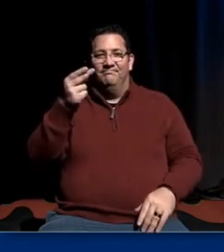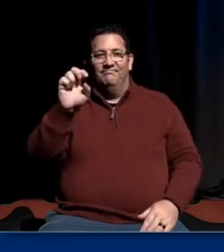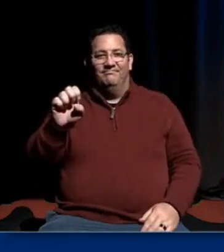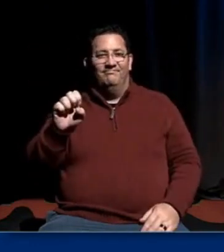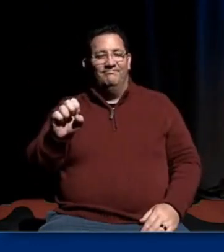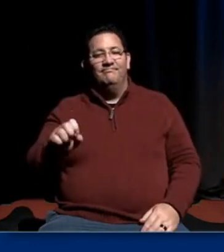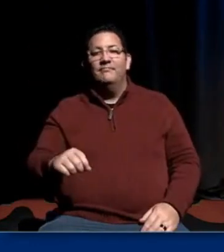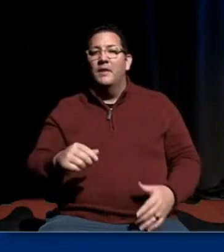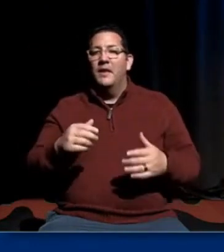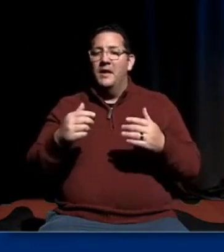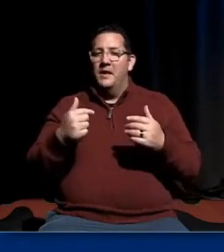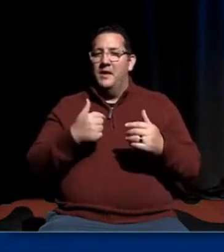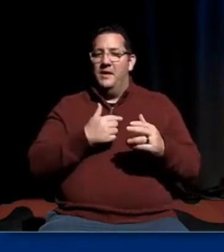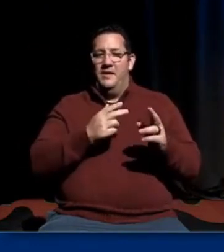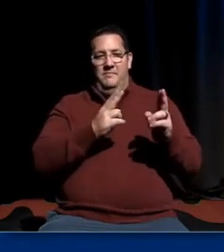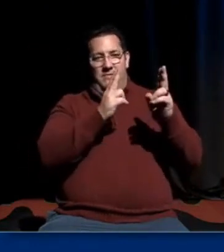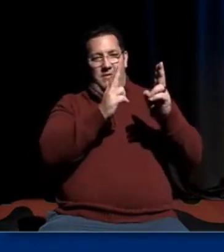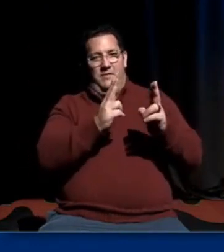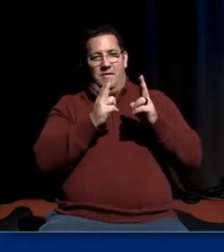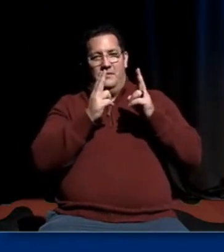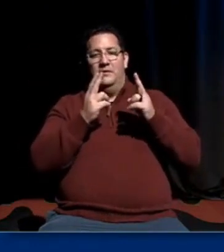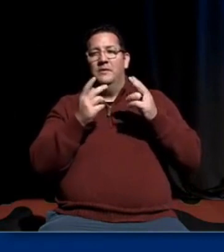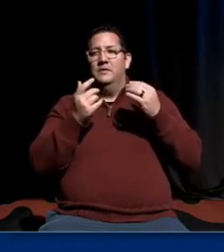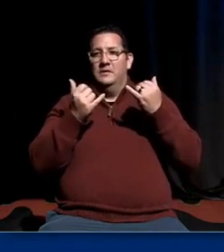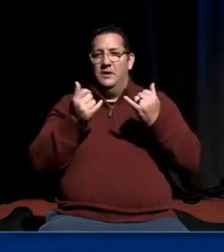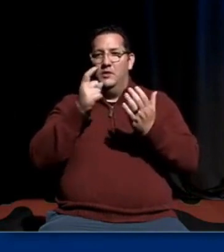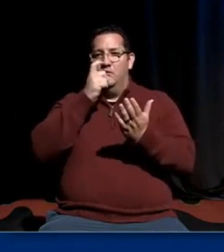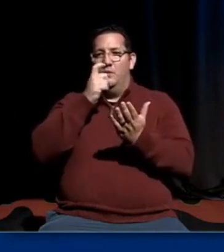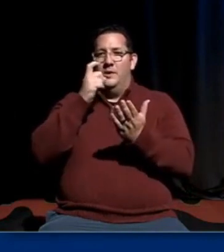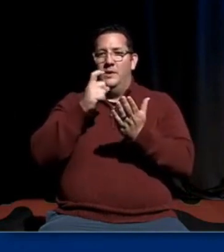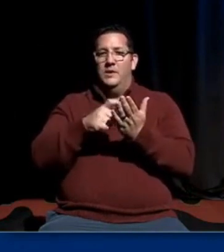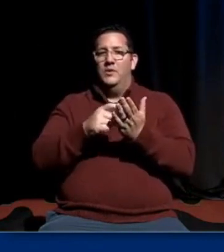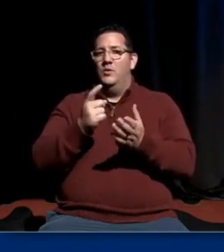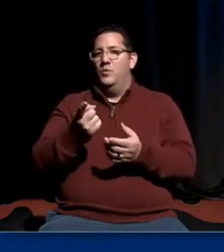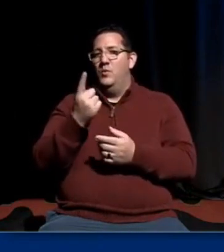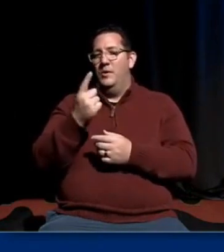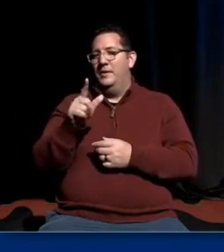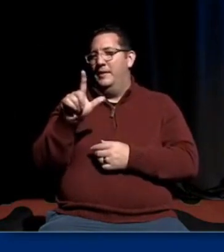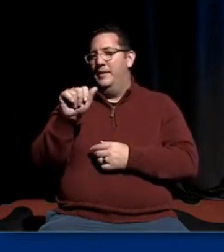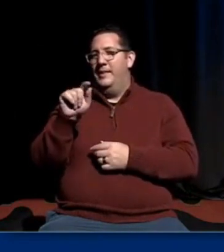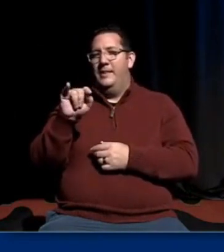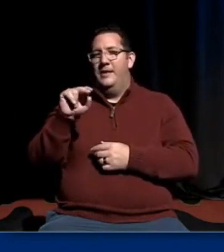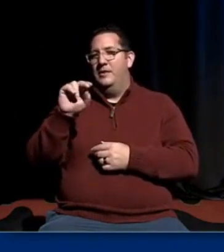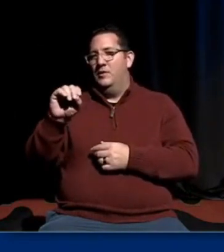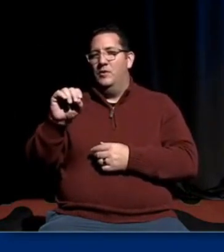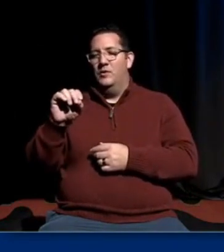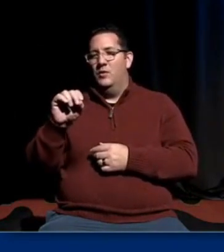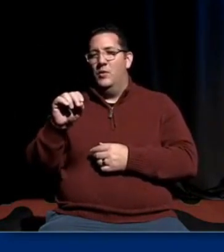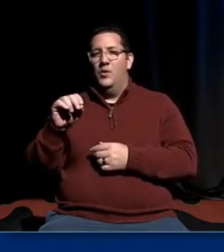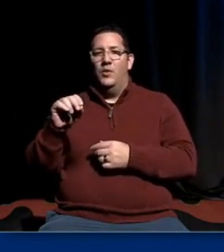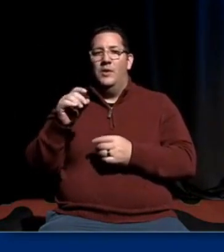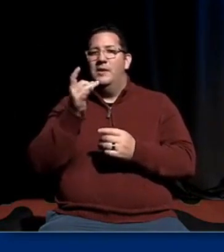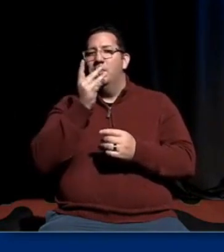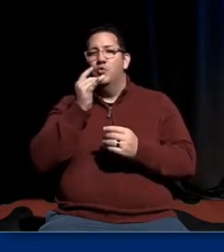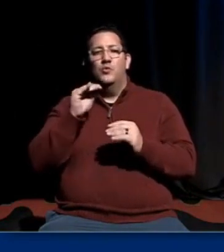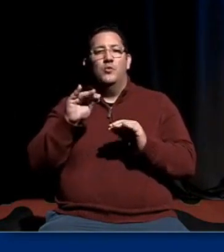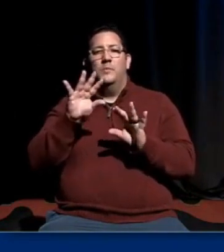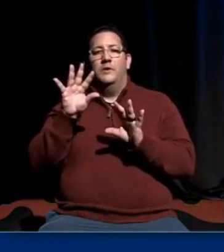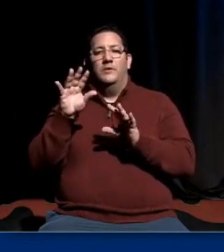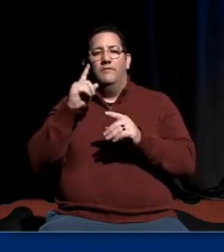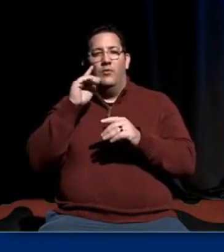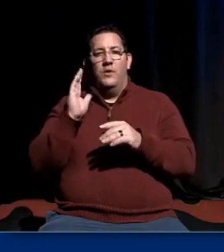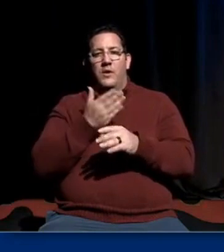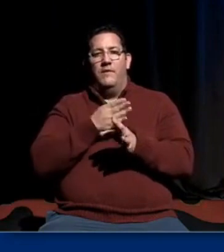It is my honor today to recognize one of the Latino luminaries of our field. Dr. Victor